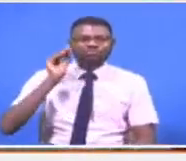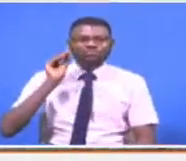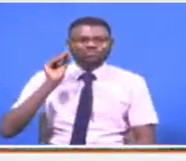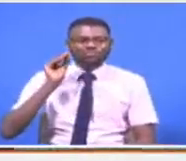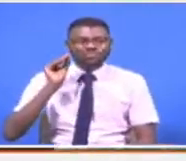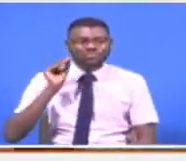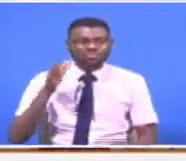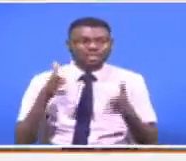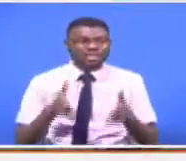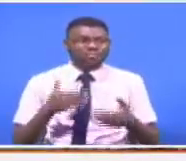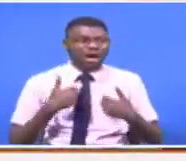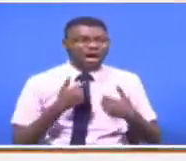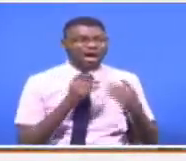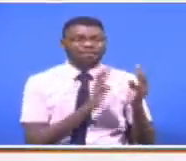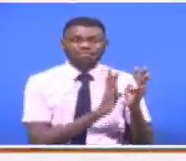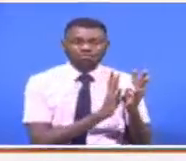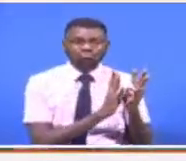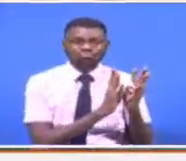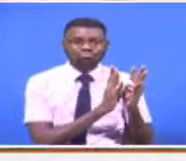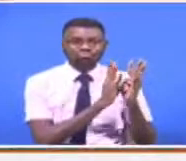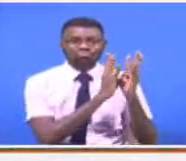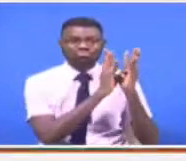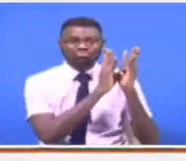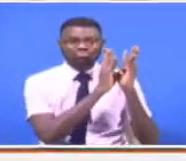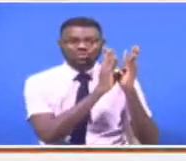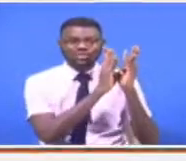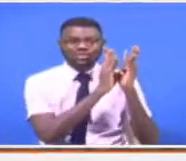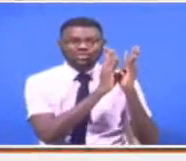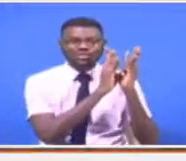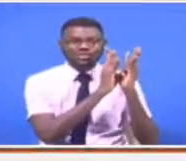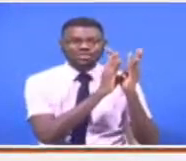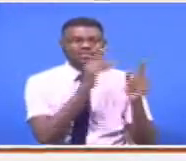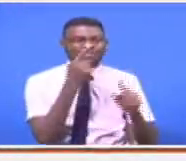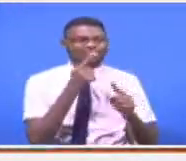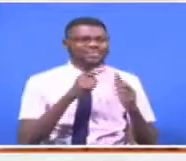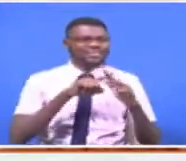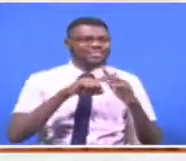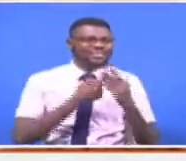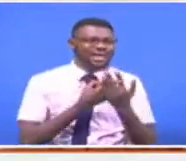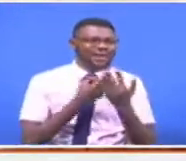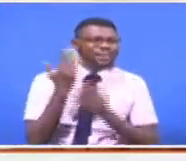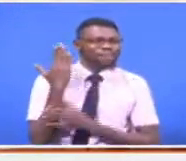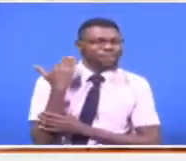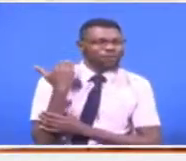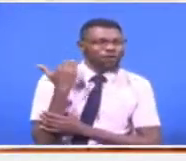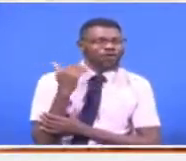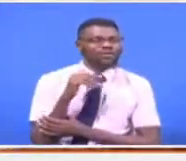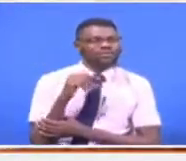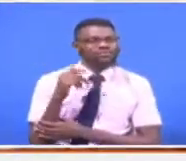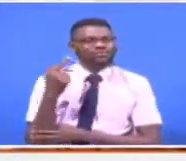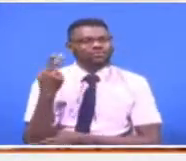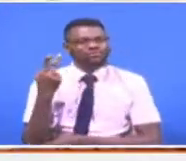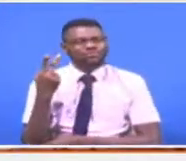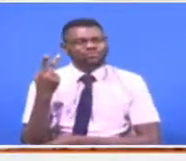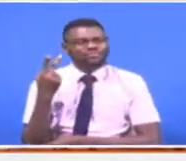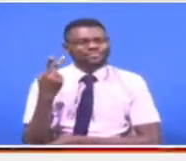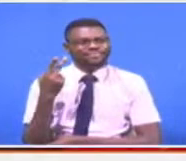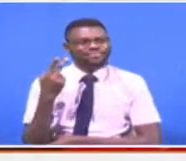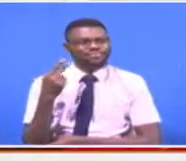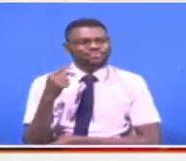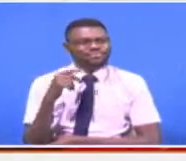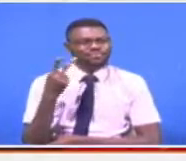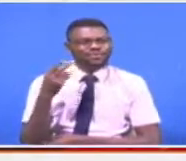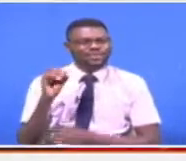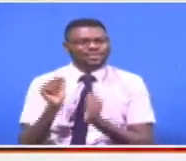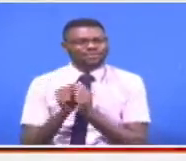nime panda makonge uh from uh ameni mwaka uh wa elfu mbili uh na